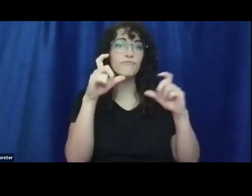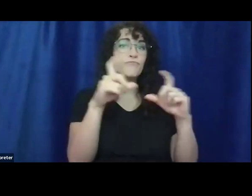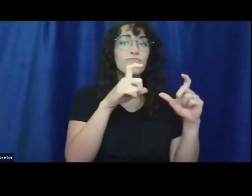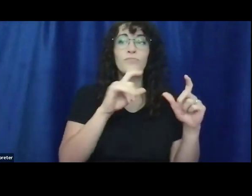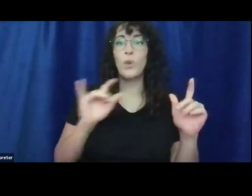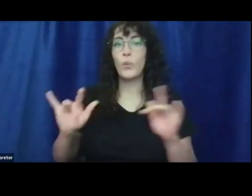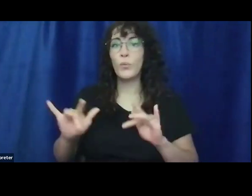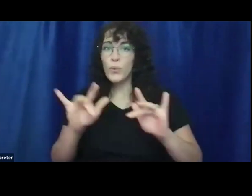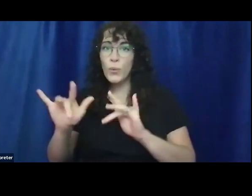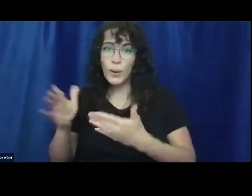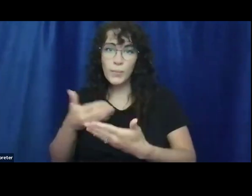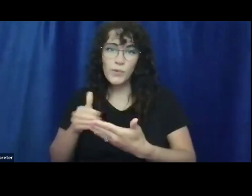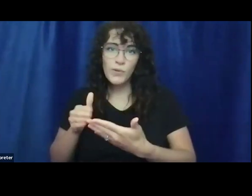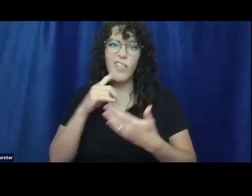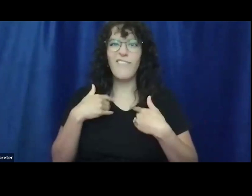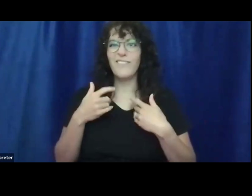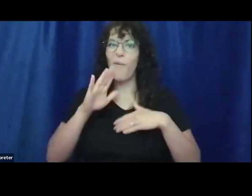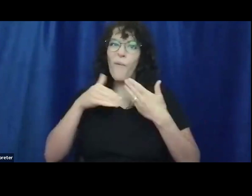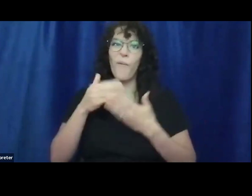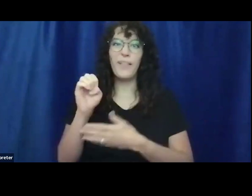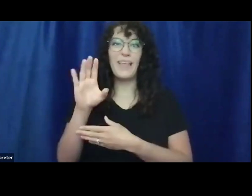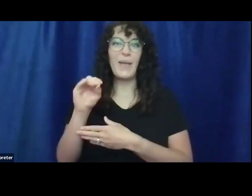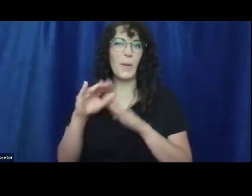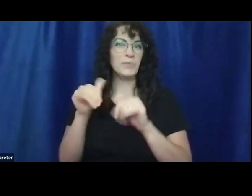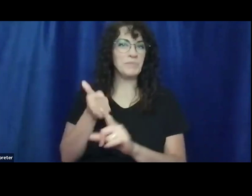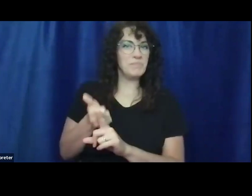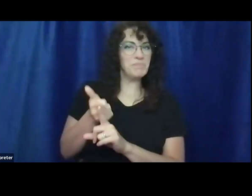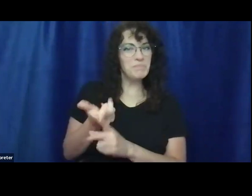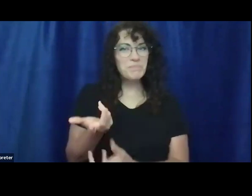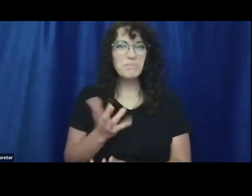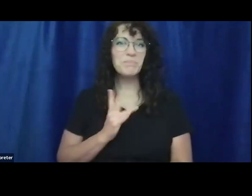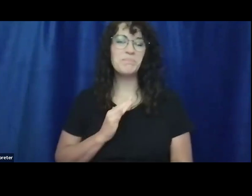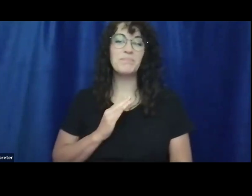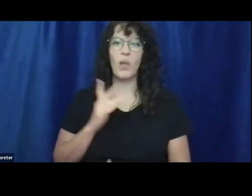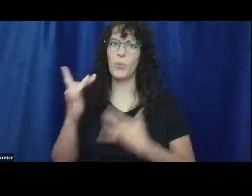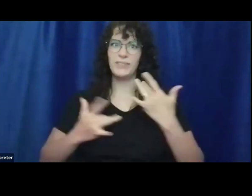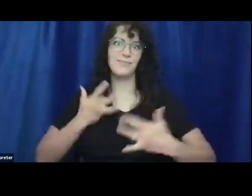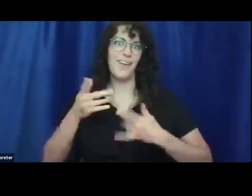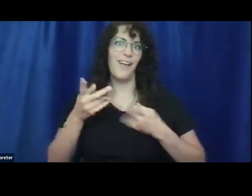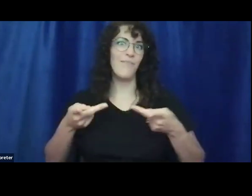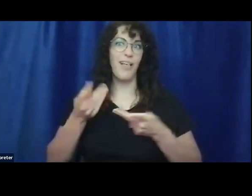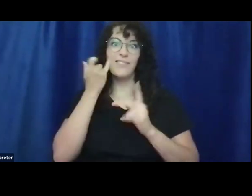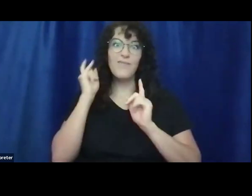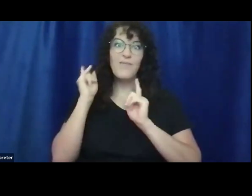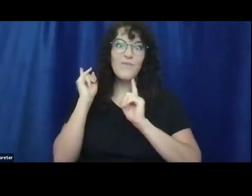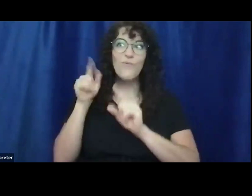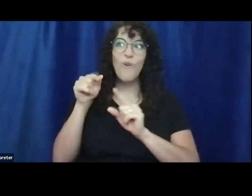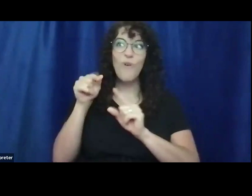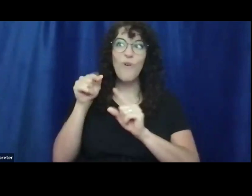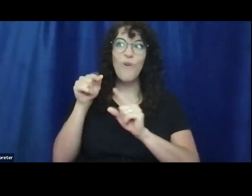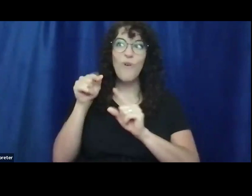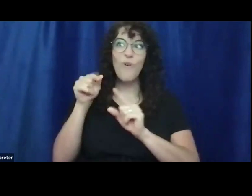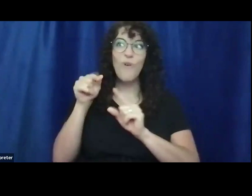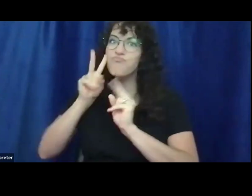So it's kind of a whole little ecosystem on its own. It's a very exciting place. If you ever want to come and tour, we love to